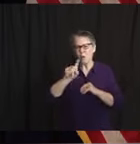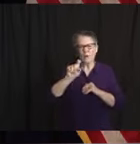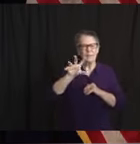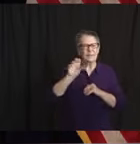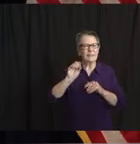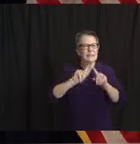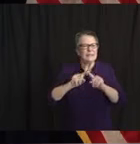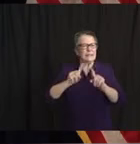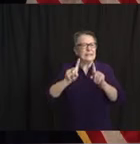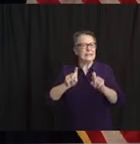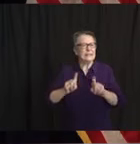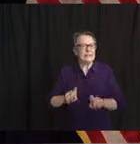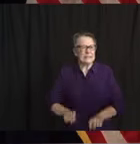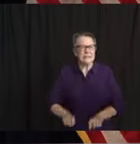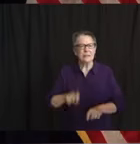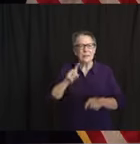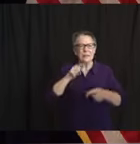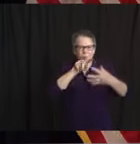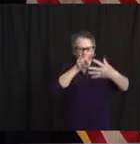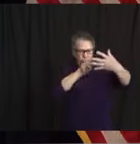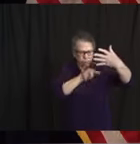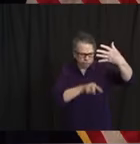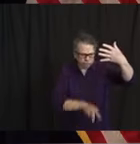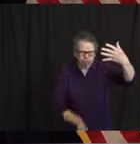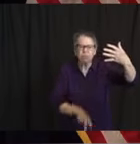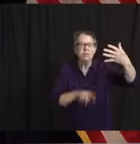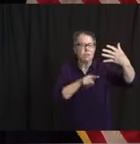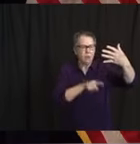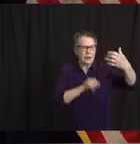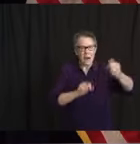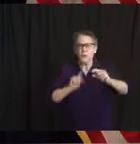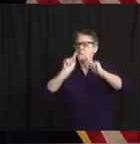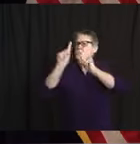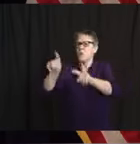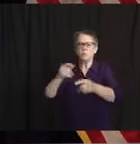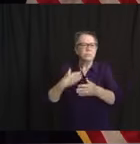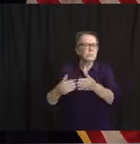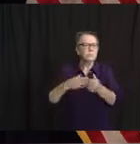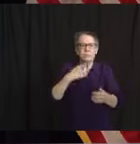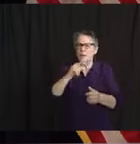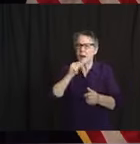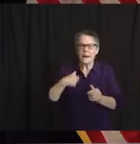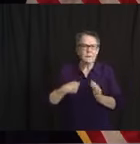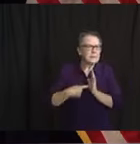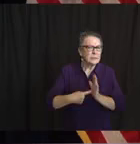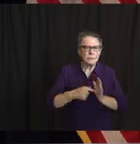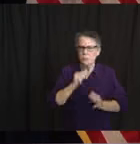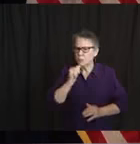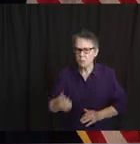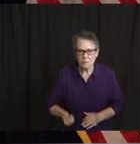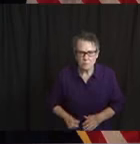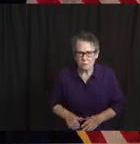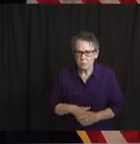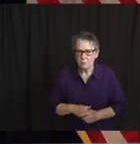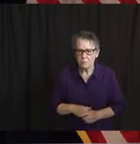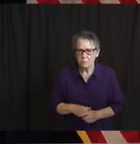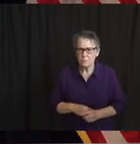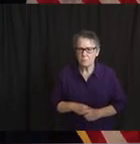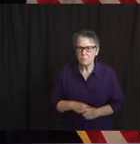huge issue for every state, including ours, six weeks to two months ago.